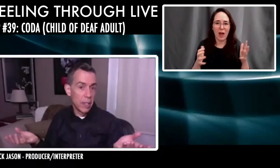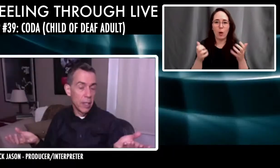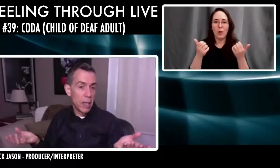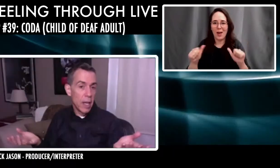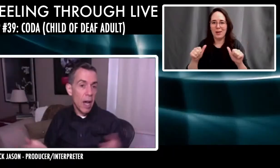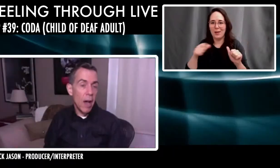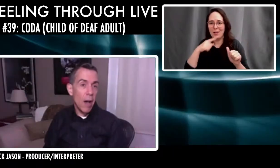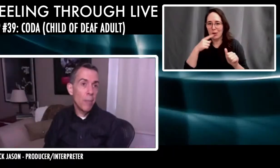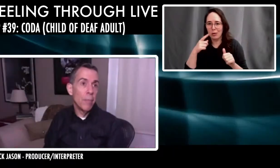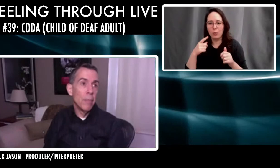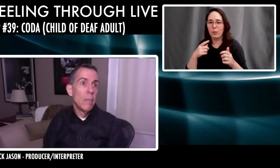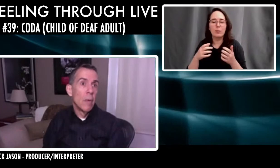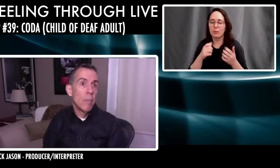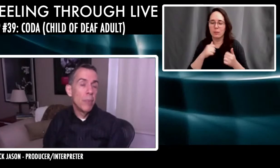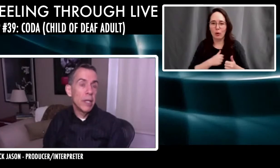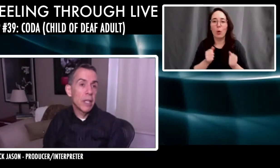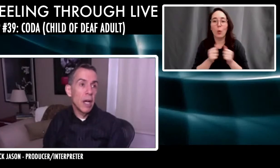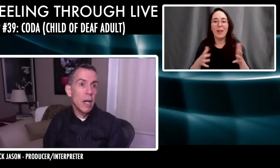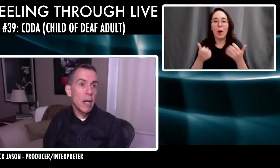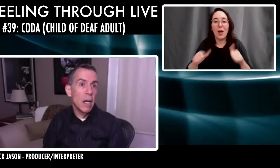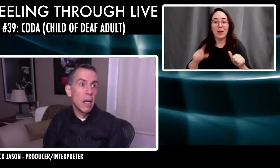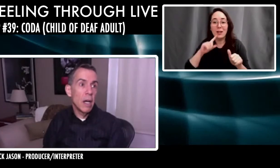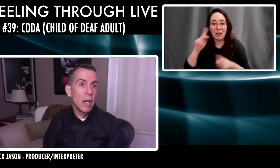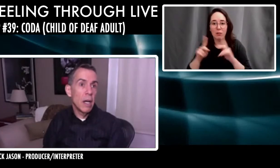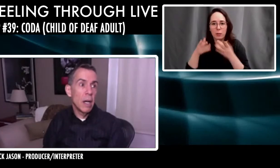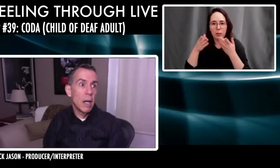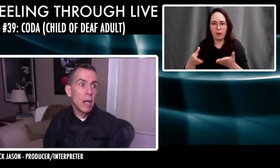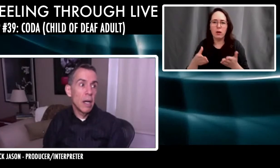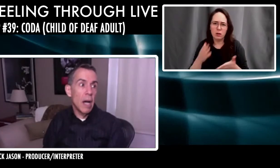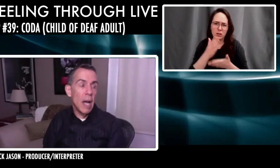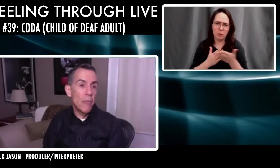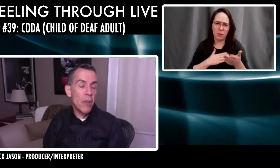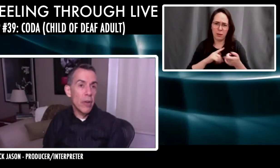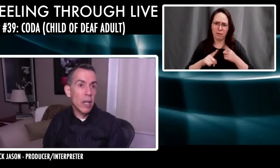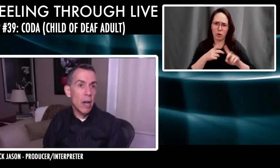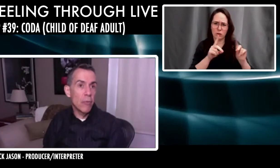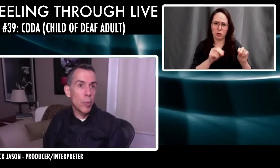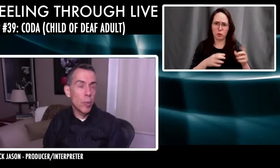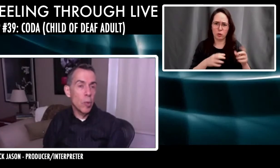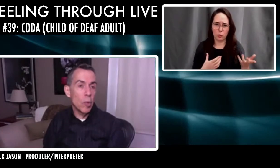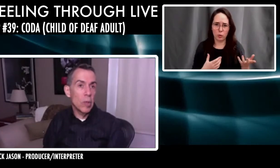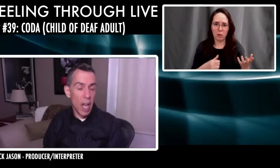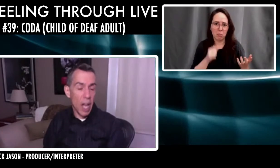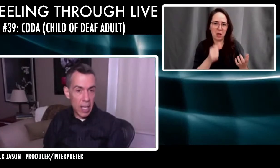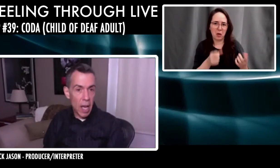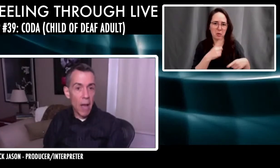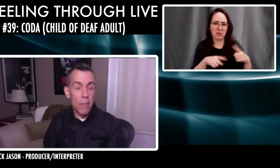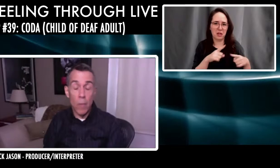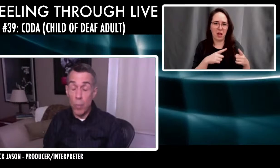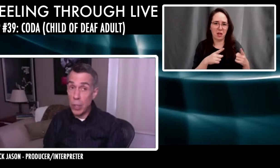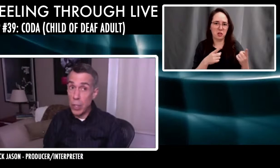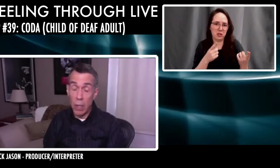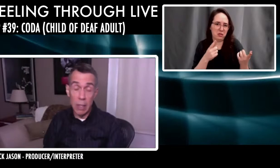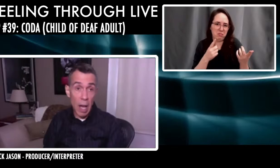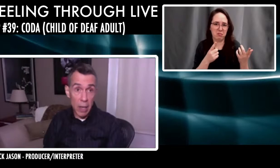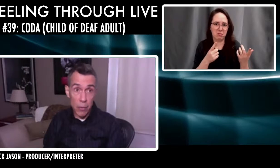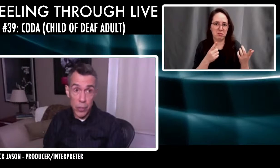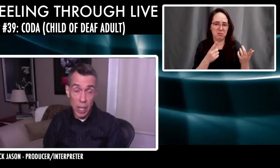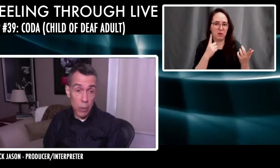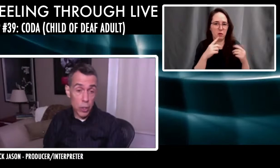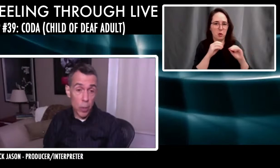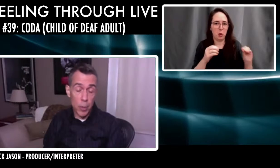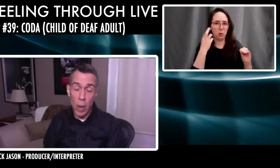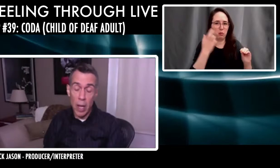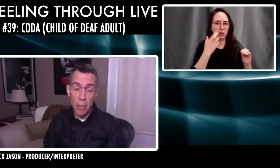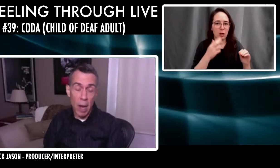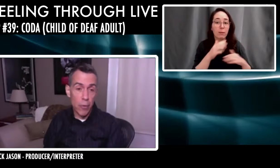of it. Um, but, uh, I'm very comfortable signing. I'm, but there are a lot of